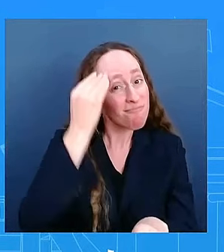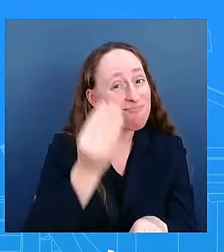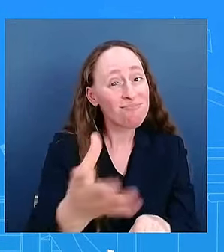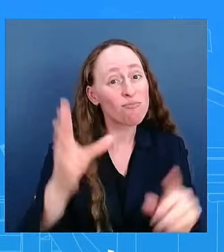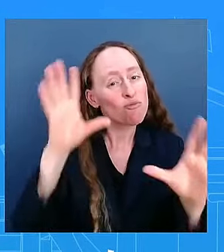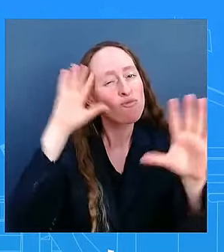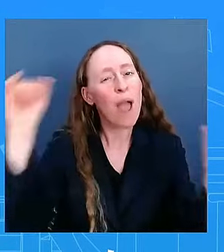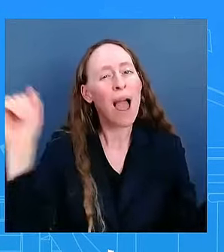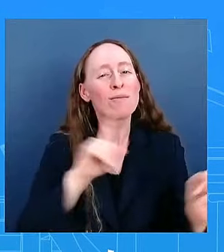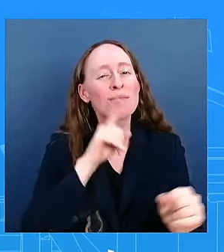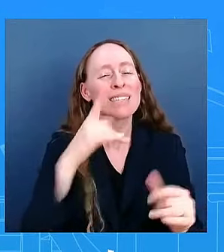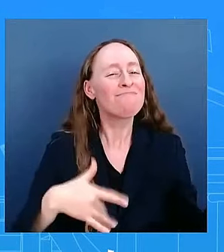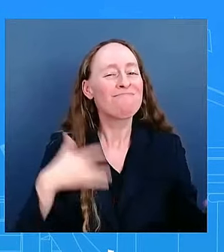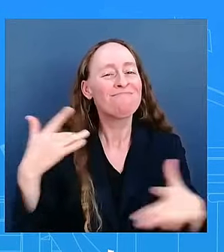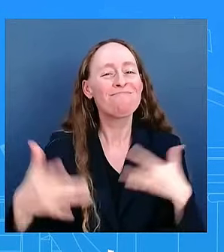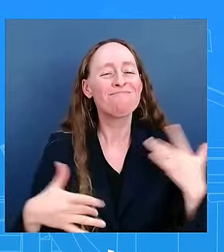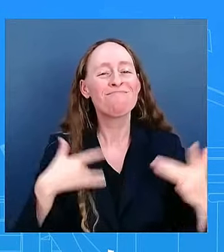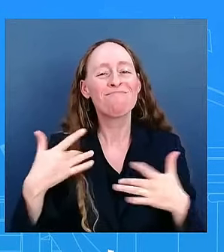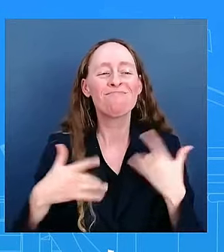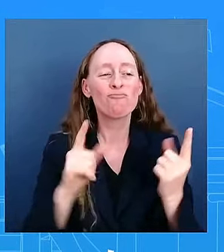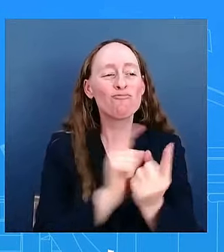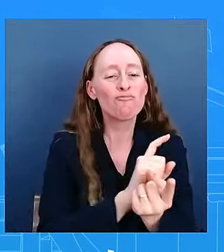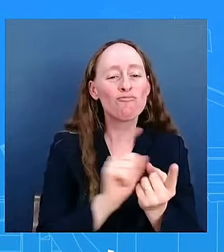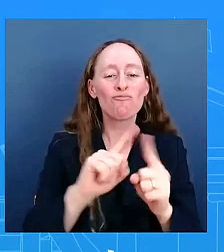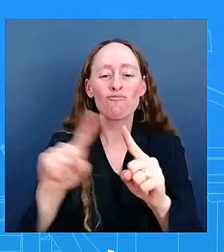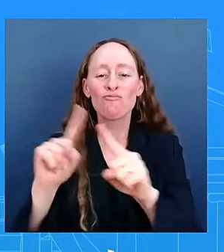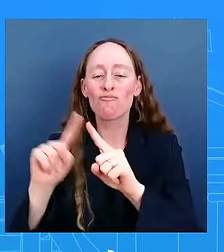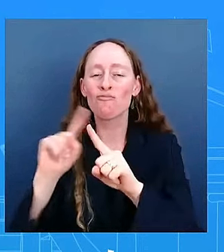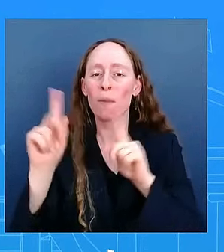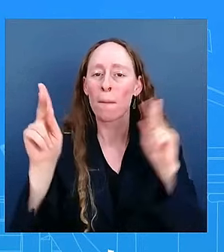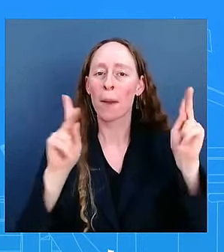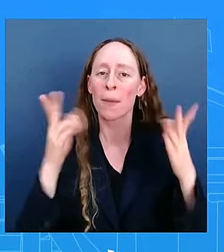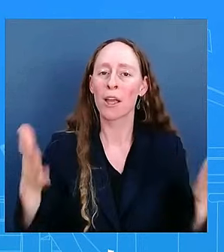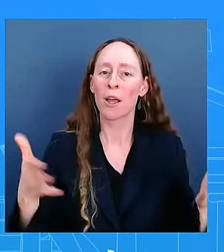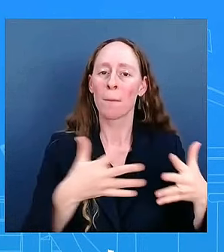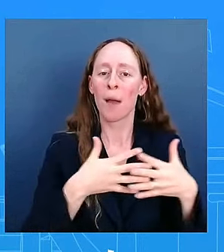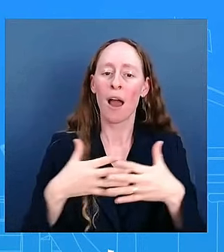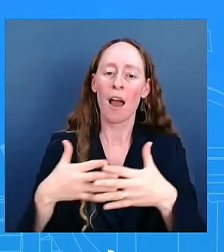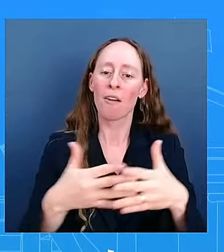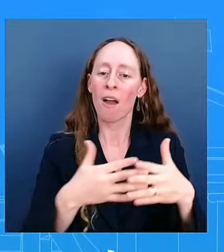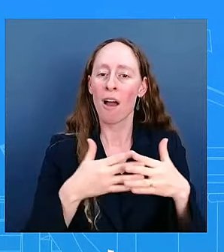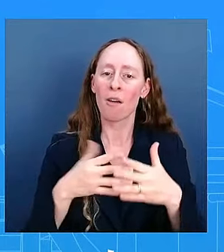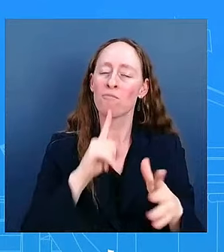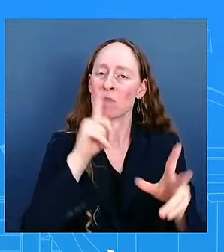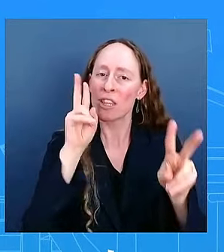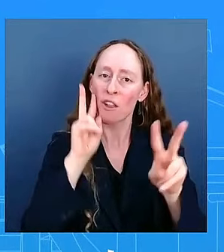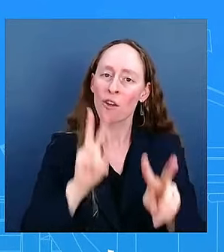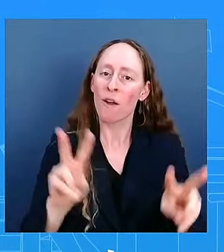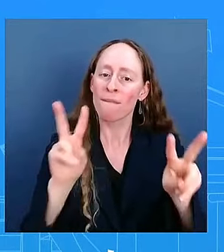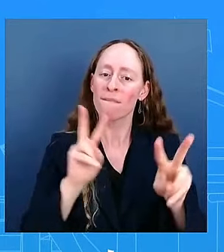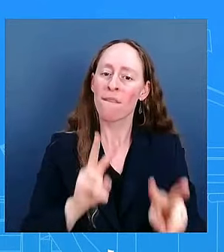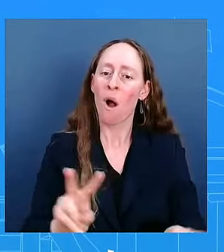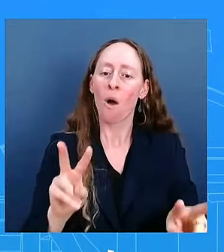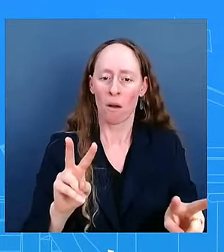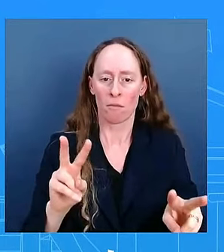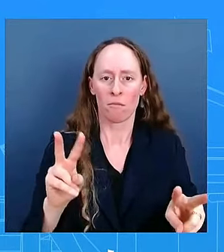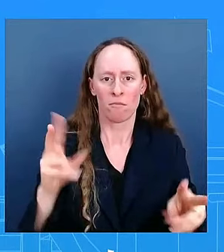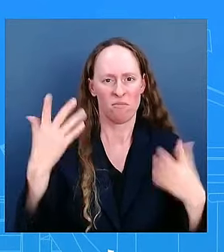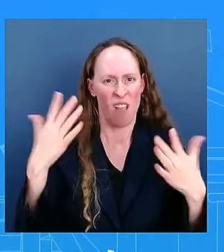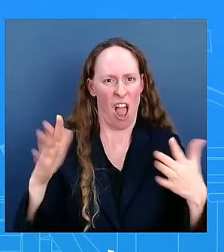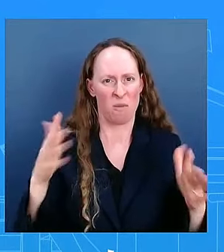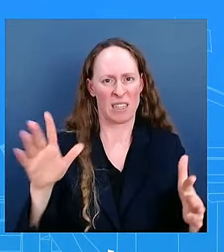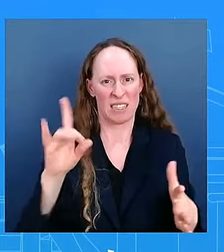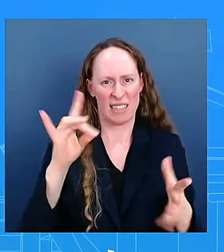american people uh talking about what we've been able to do and deliver in the past uh almost four years of this administration